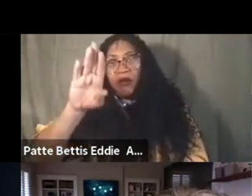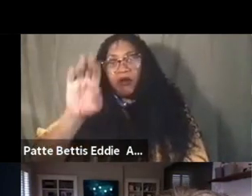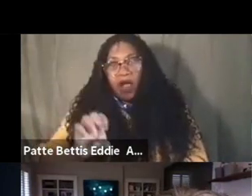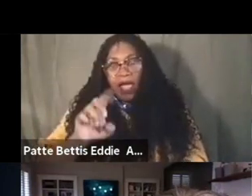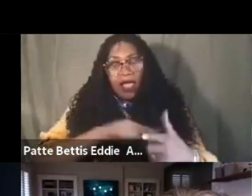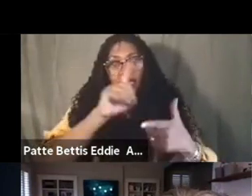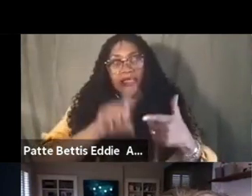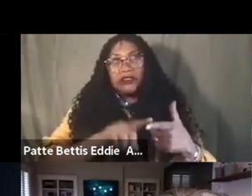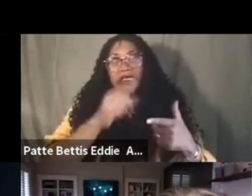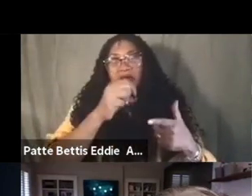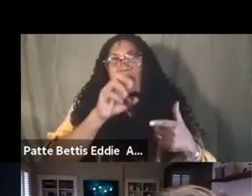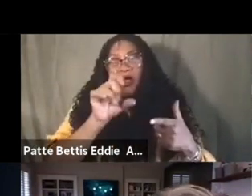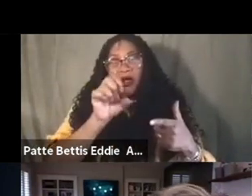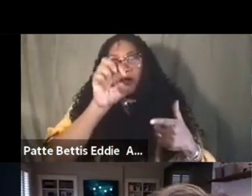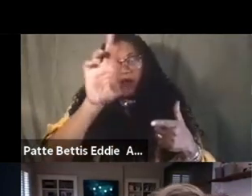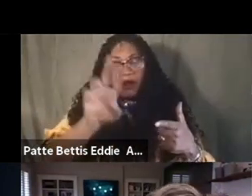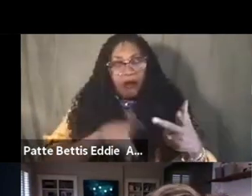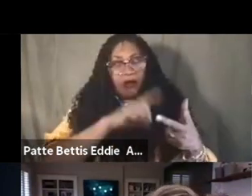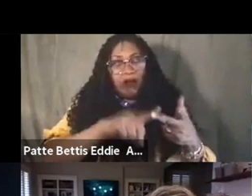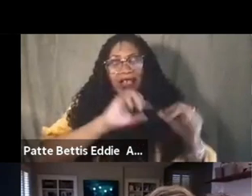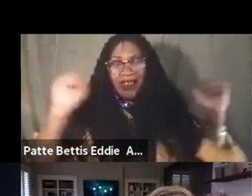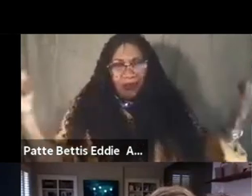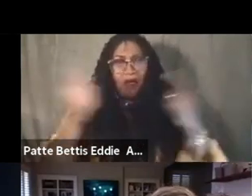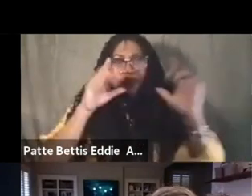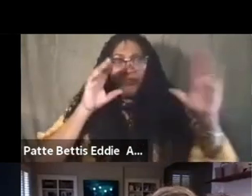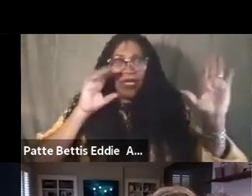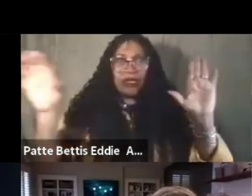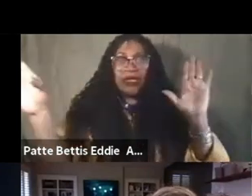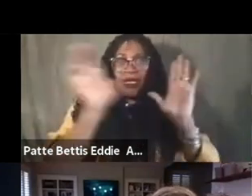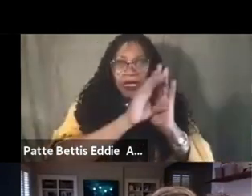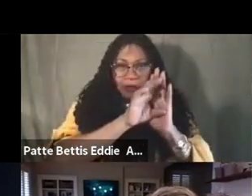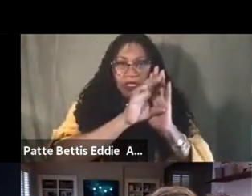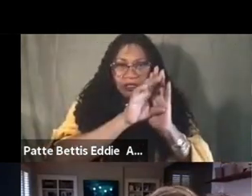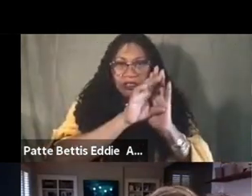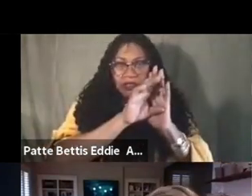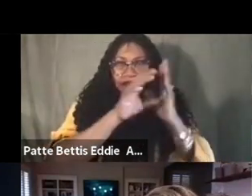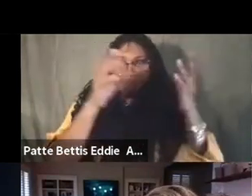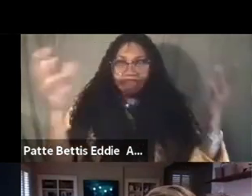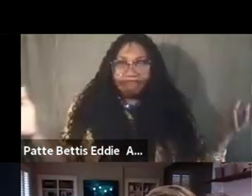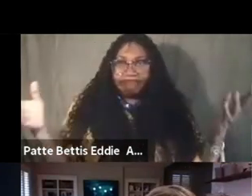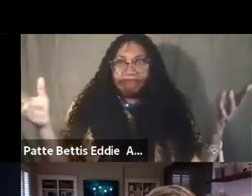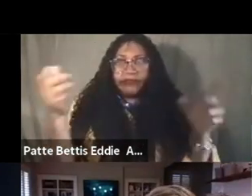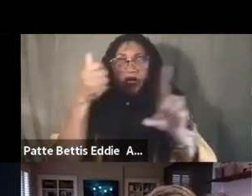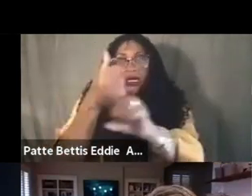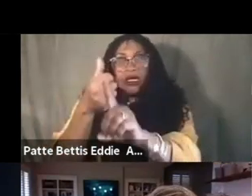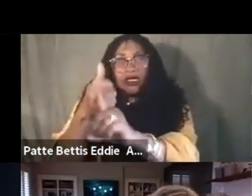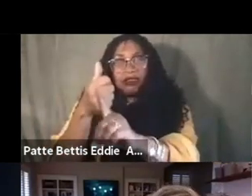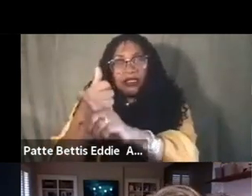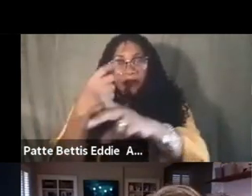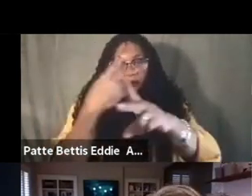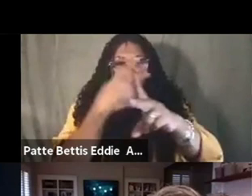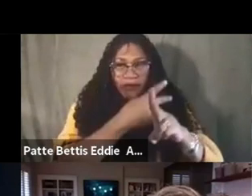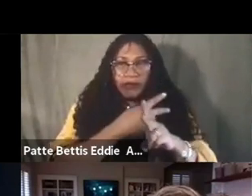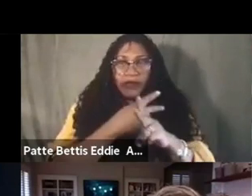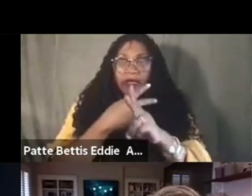with that image of their portrait i really wanted to talk about their self-care and